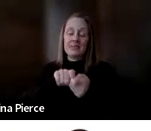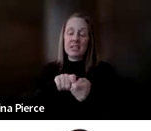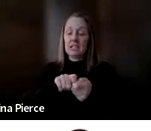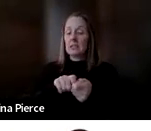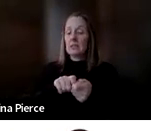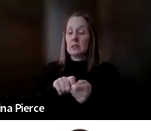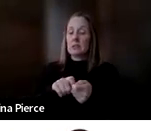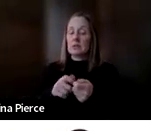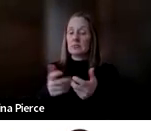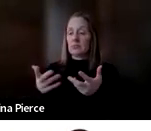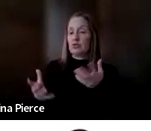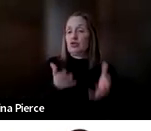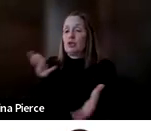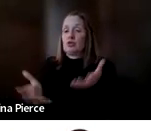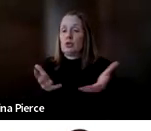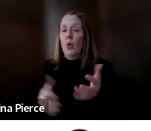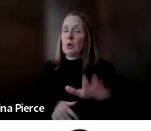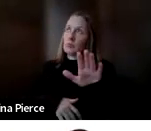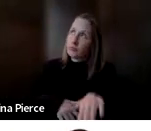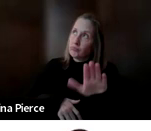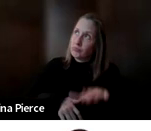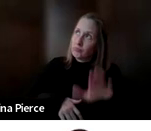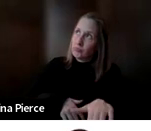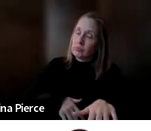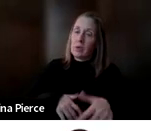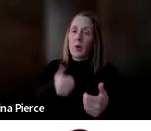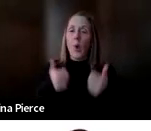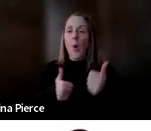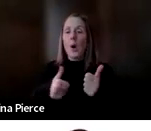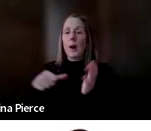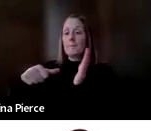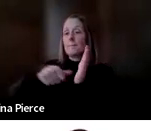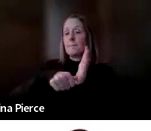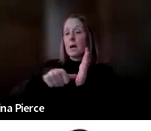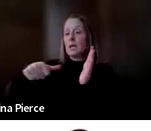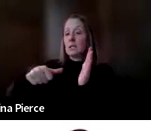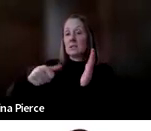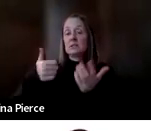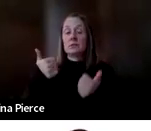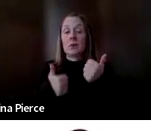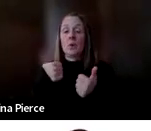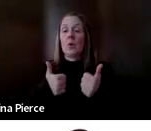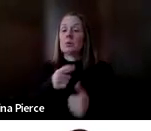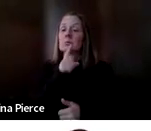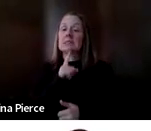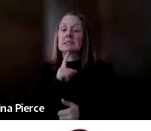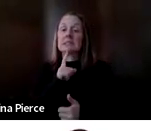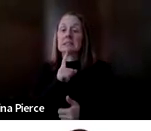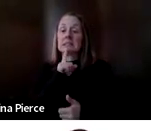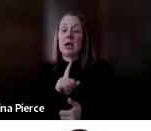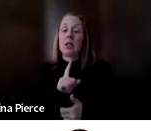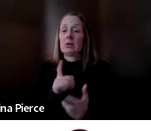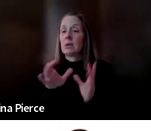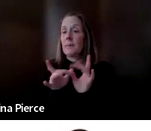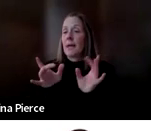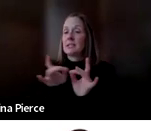or make a vocalization or have a button they press on their device or maybe they use a single message switch that says I have something to say.